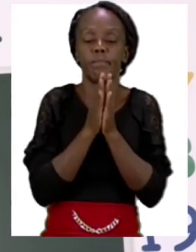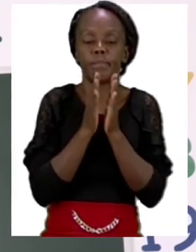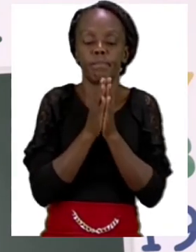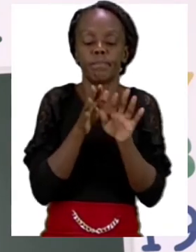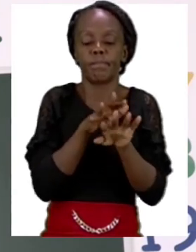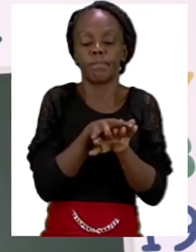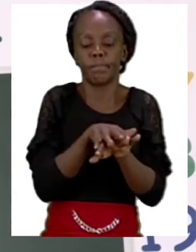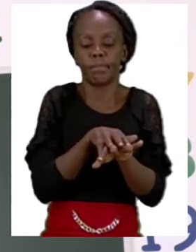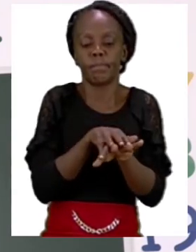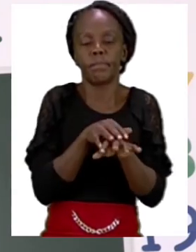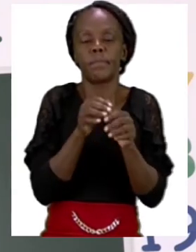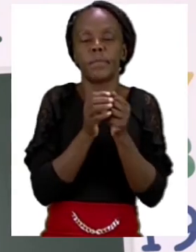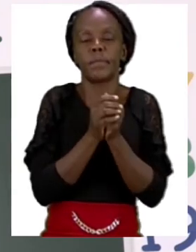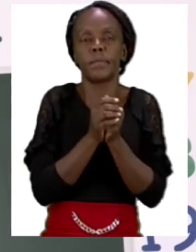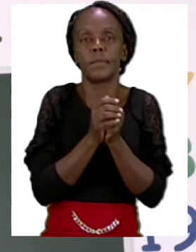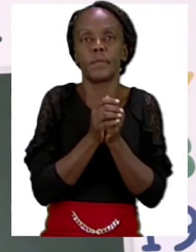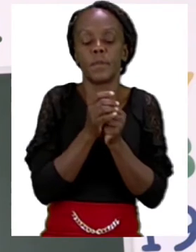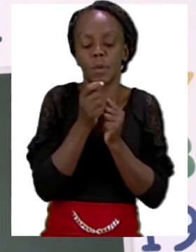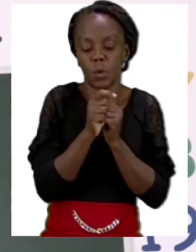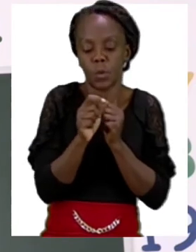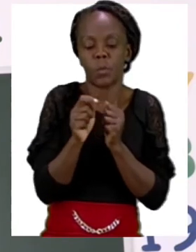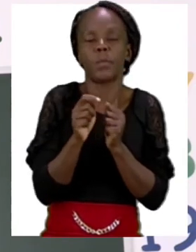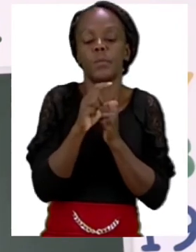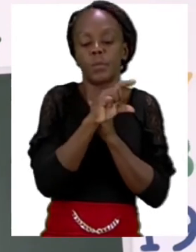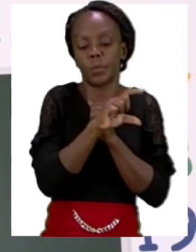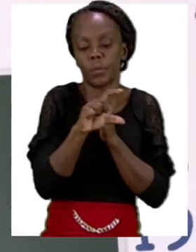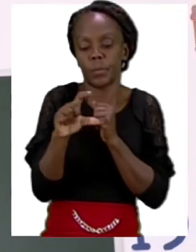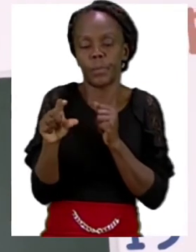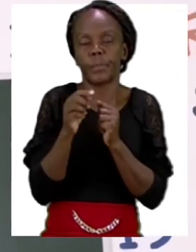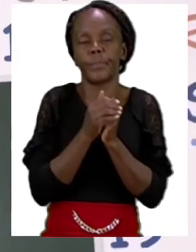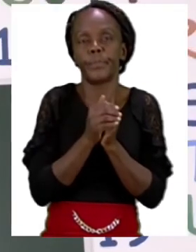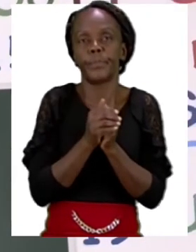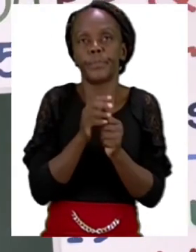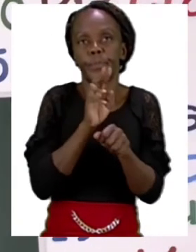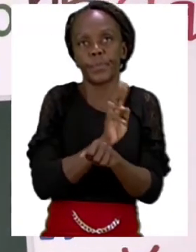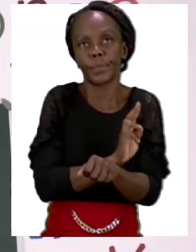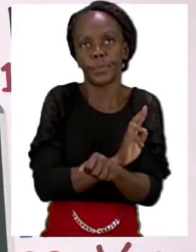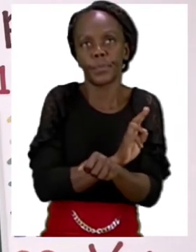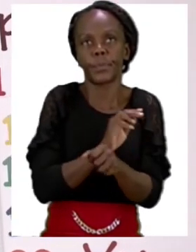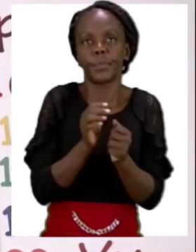Be creative. And I will see you when you were done after the advert break.